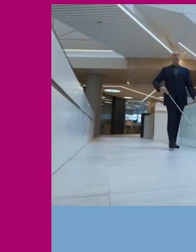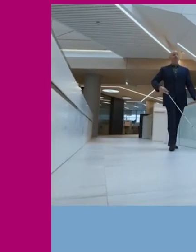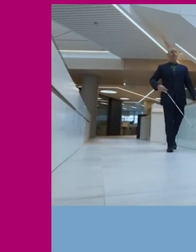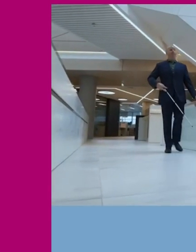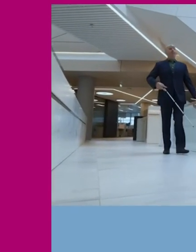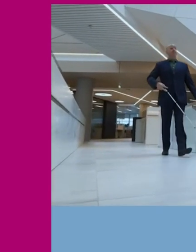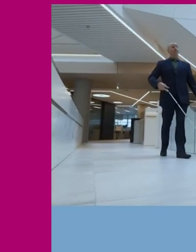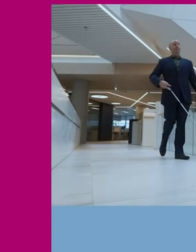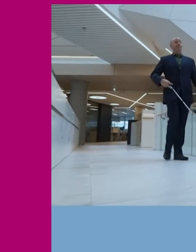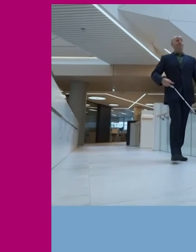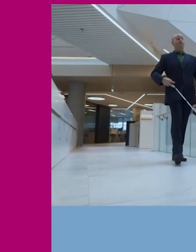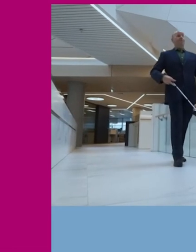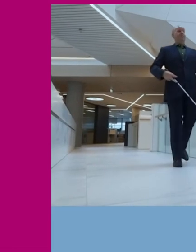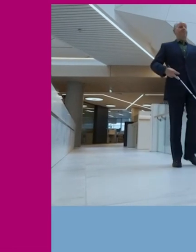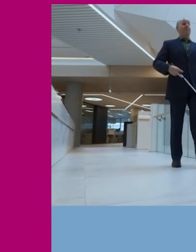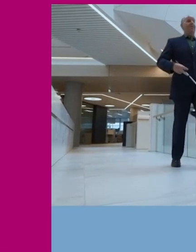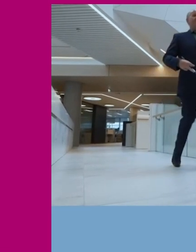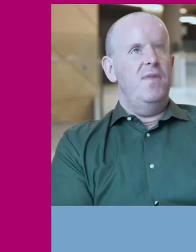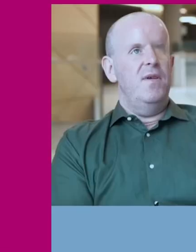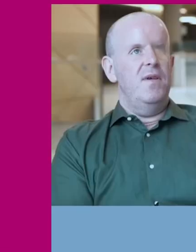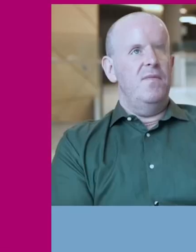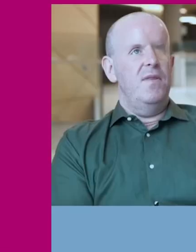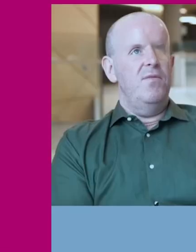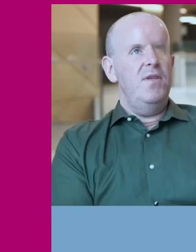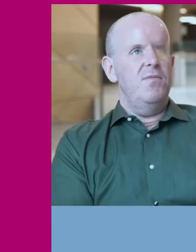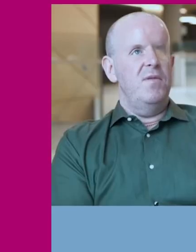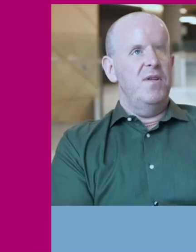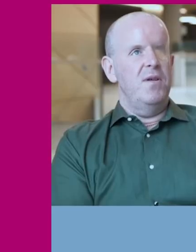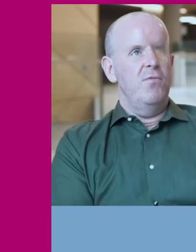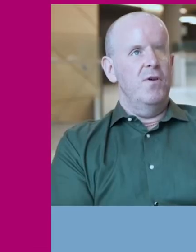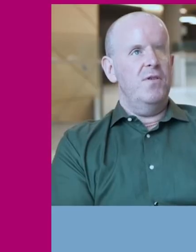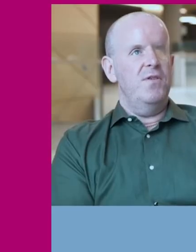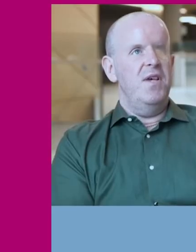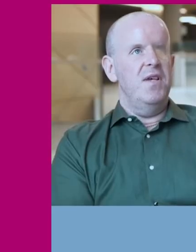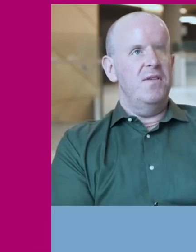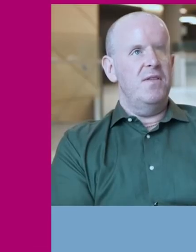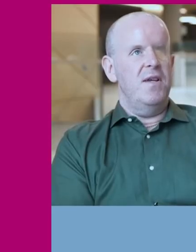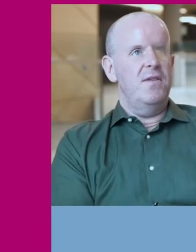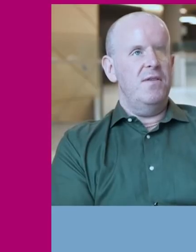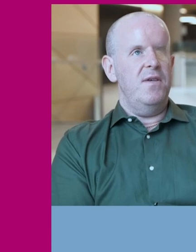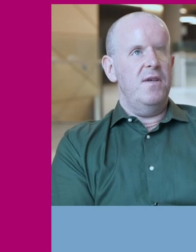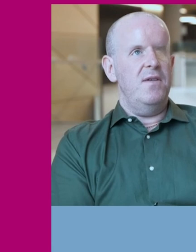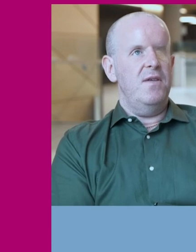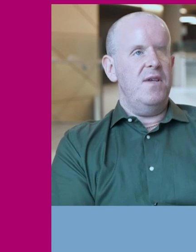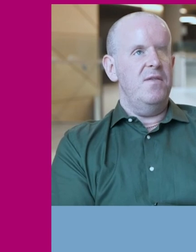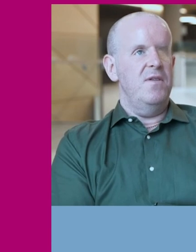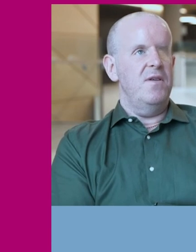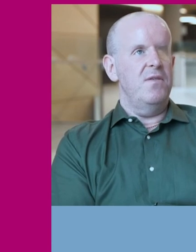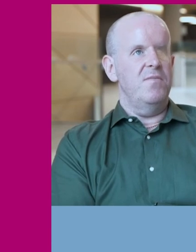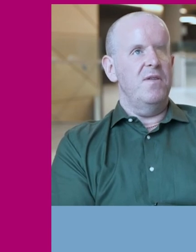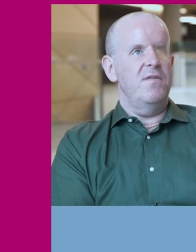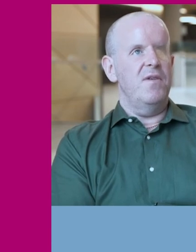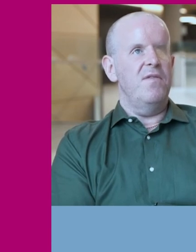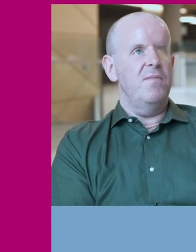something or I might, you know, not, not be able to find something. So the, the reason why the building works is that it's accessibility